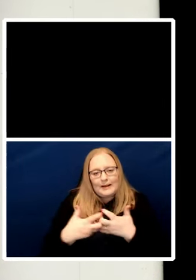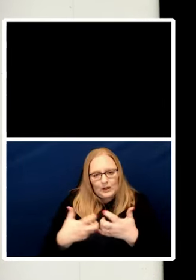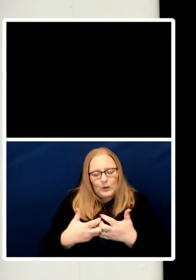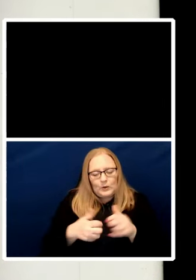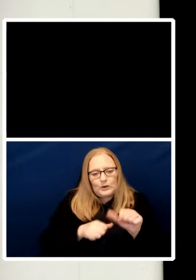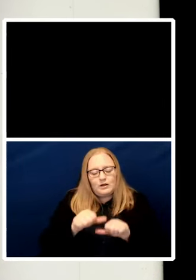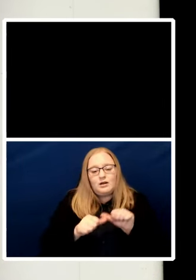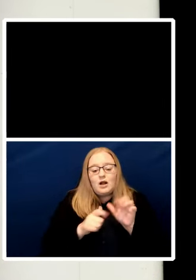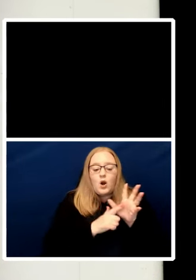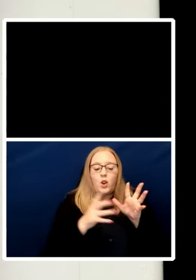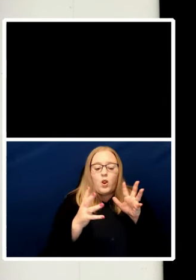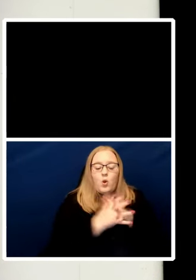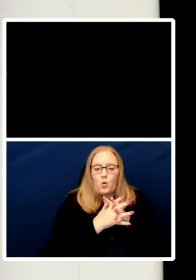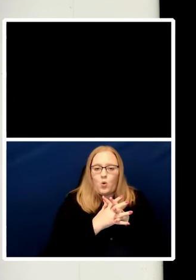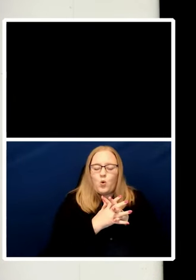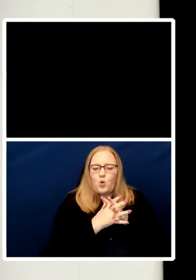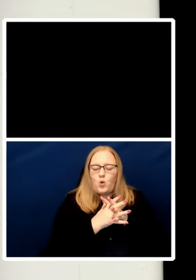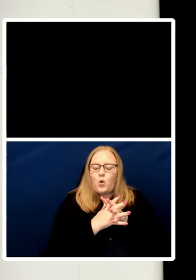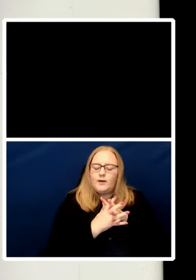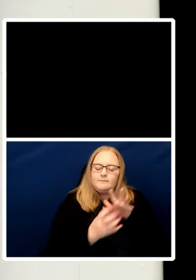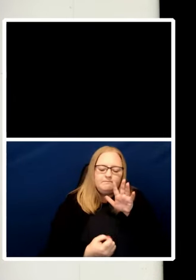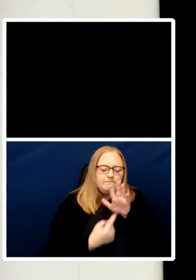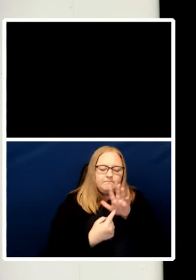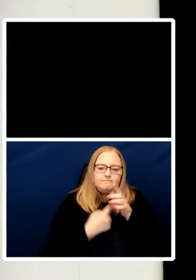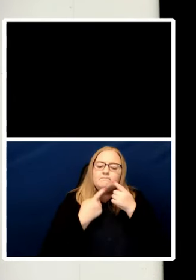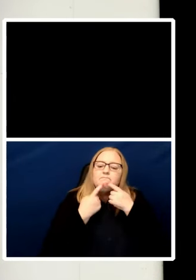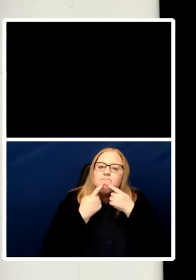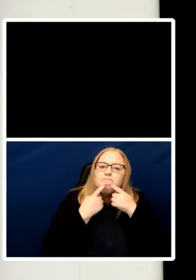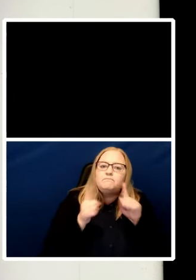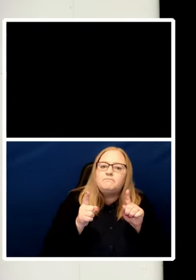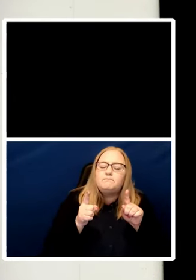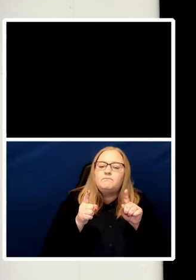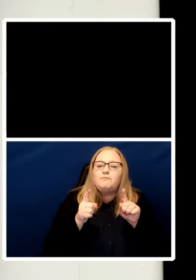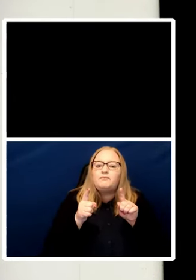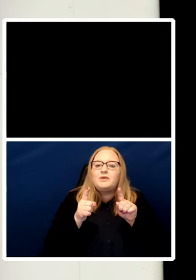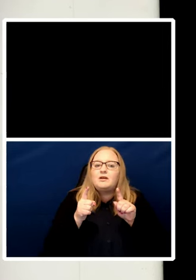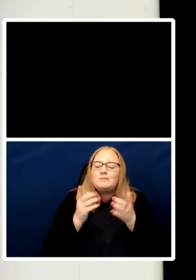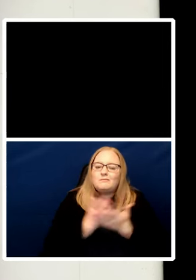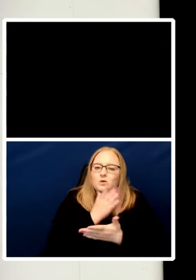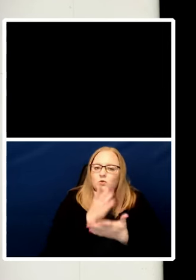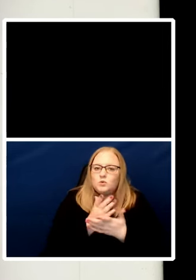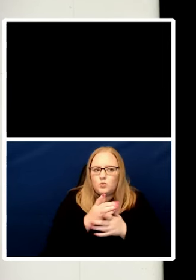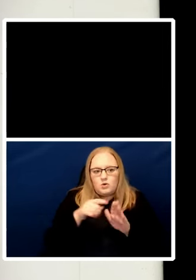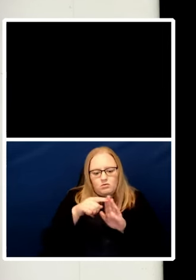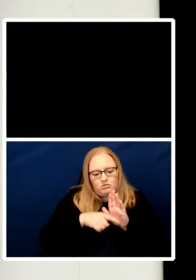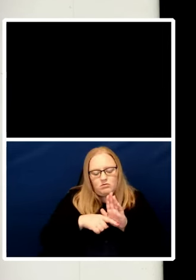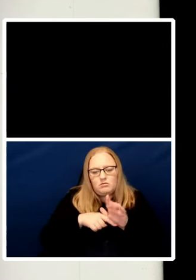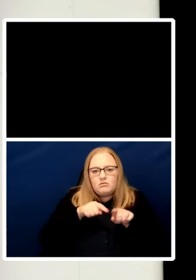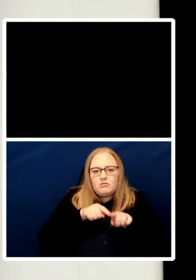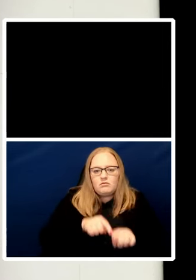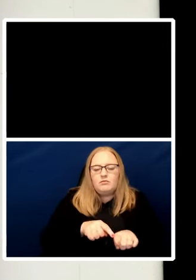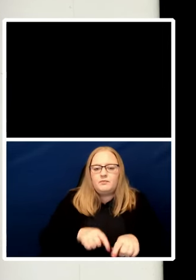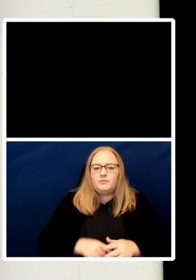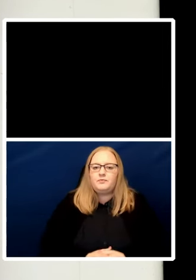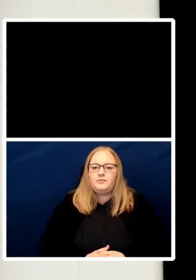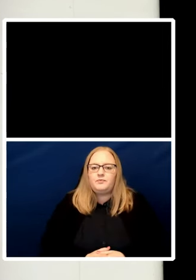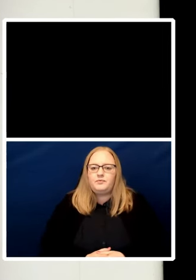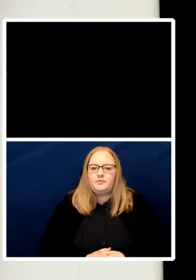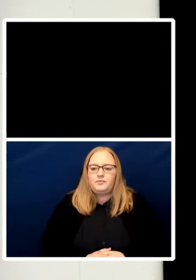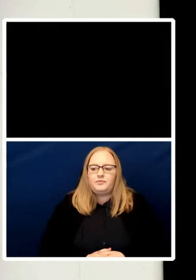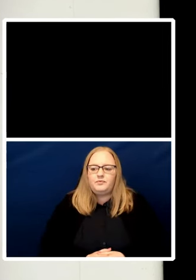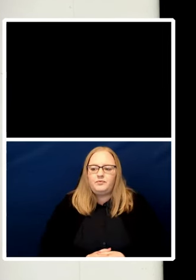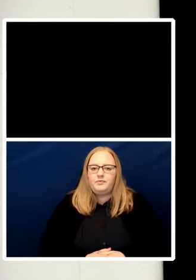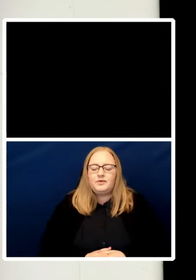of declaring and enforcing those choices. As in Eleanor Roosevelt's famous